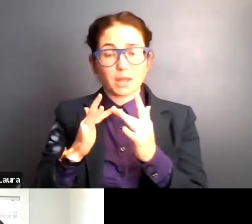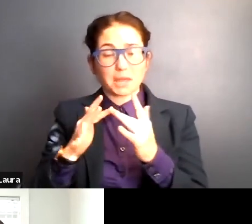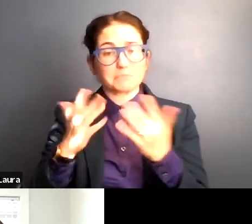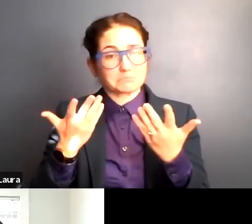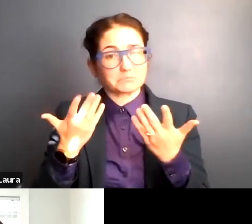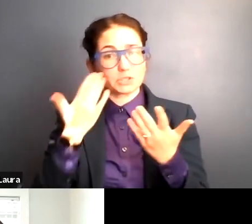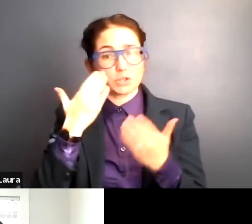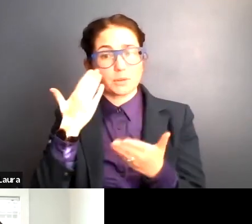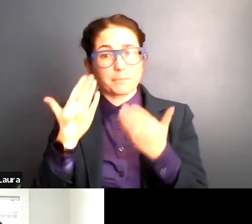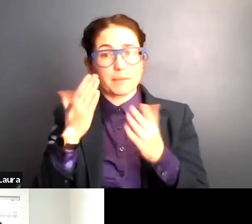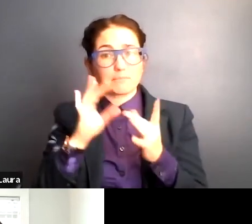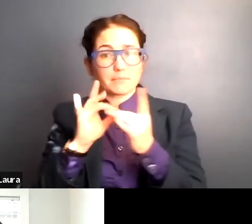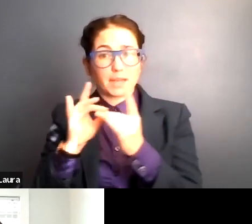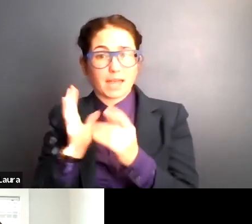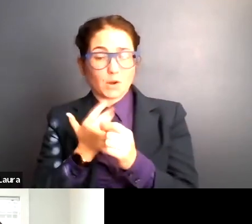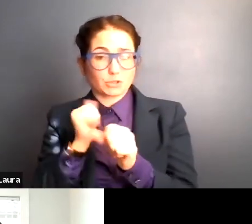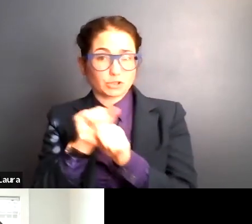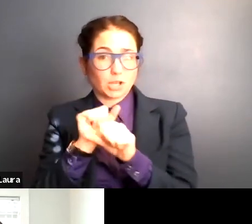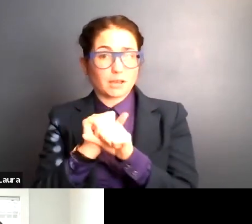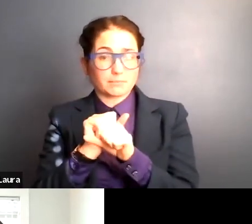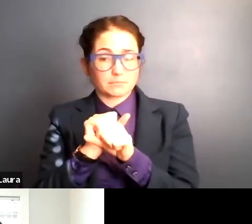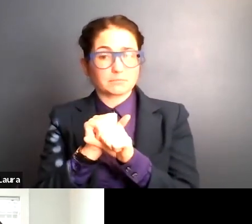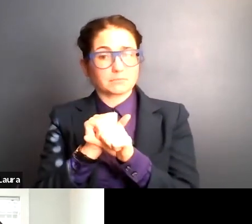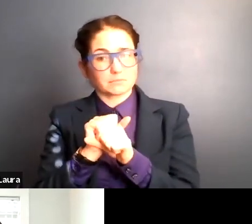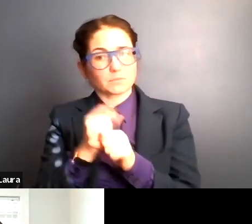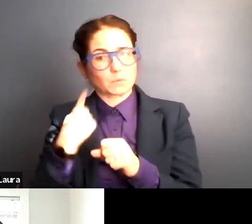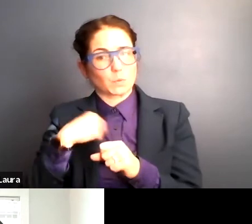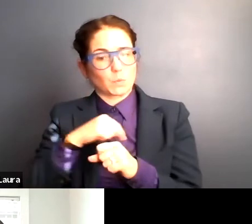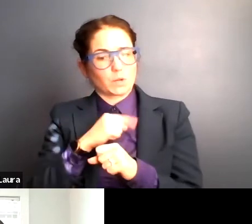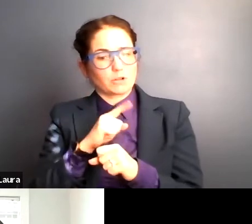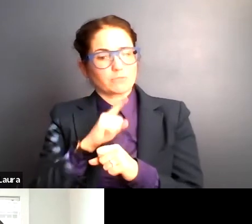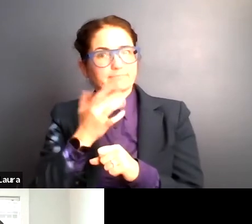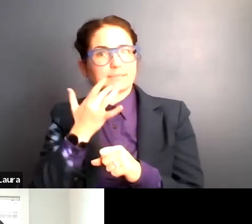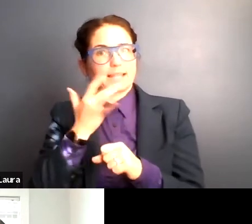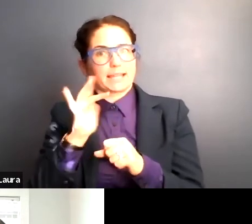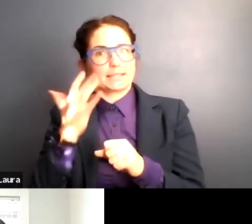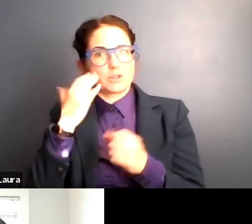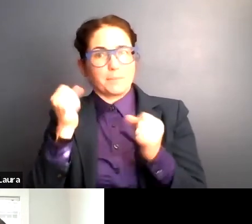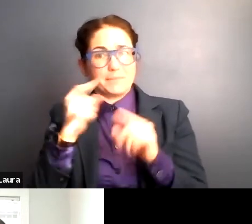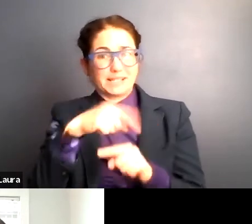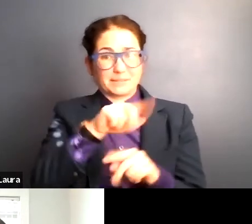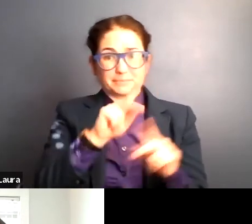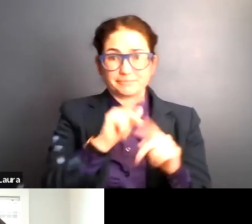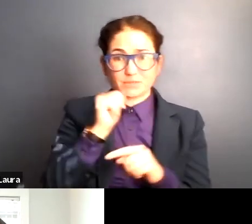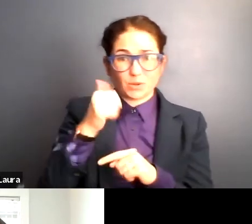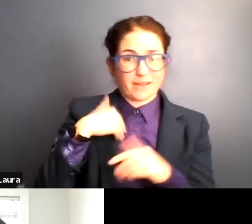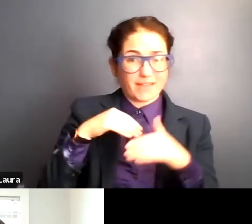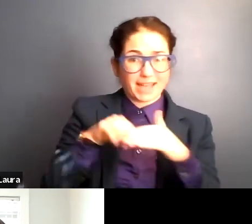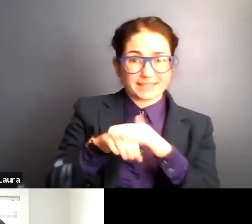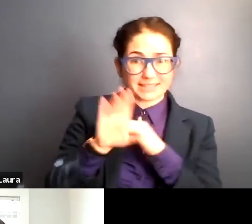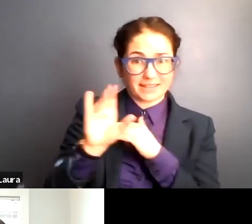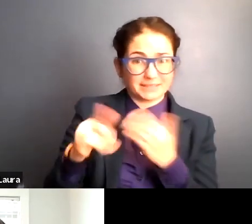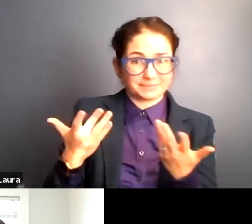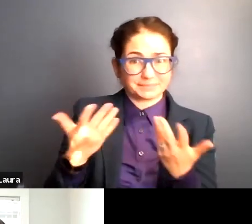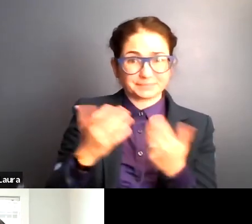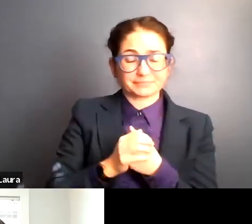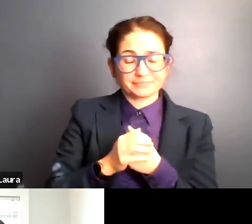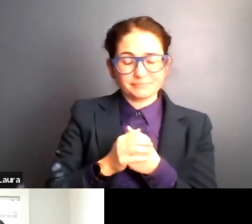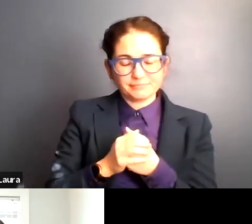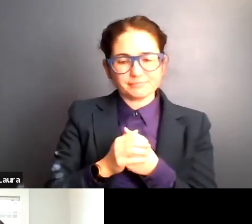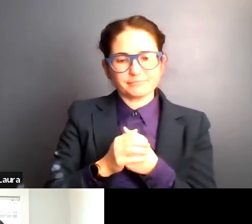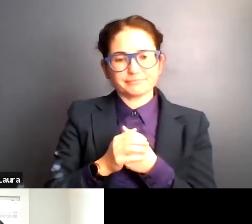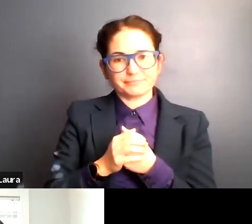because of our jobs. We have a privilege that so many people do not have access to. And